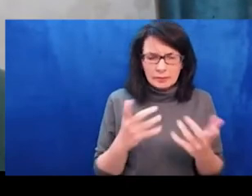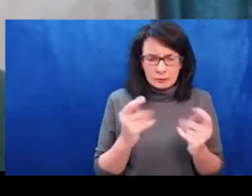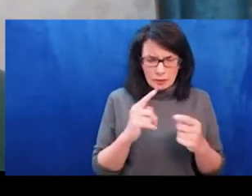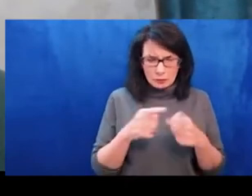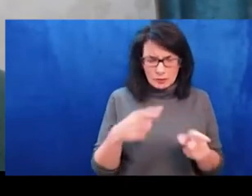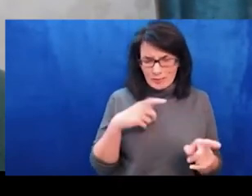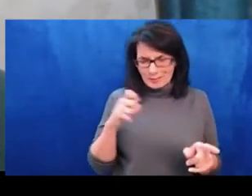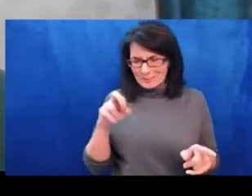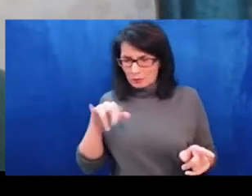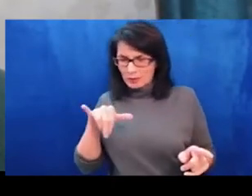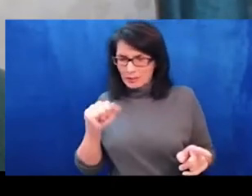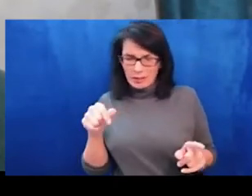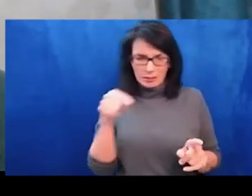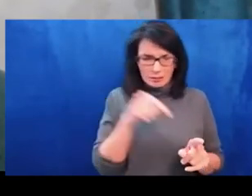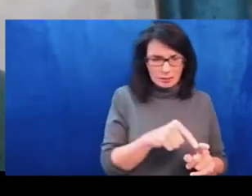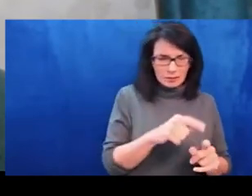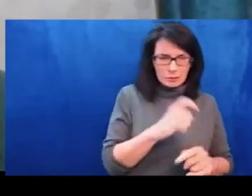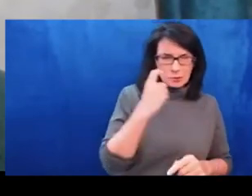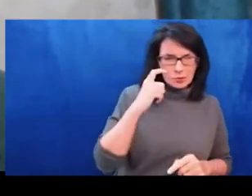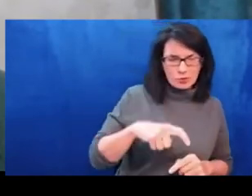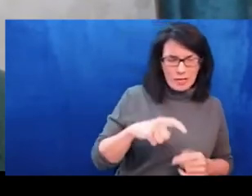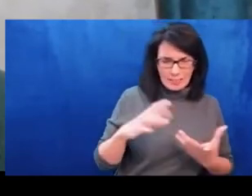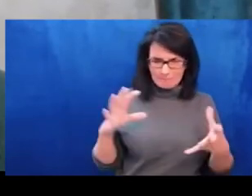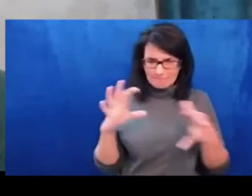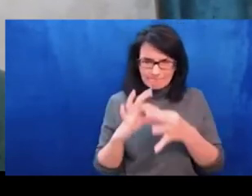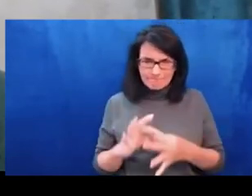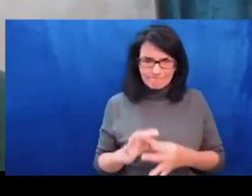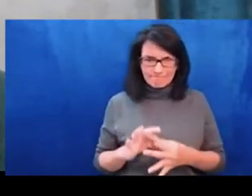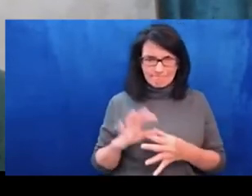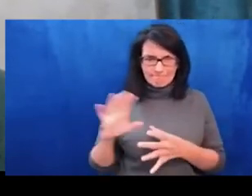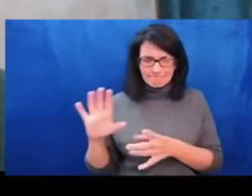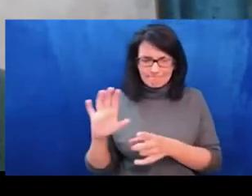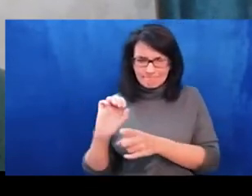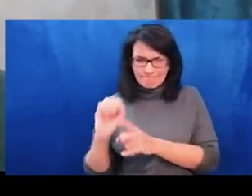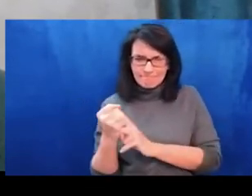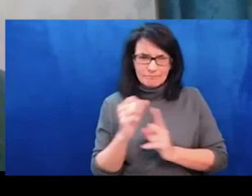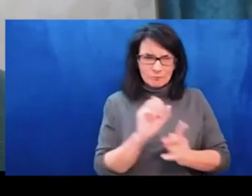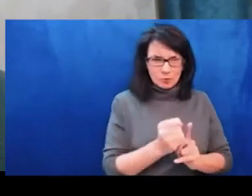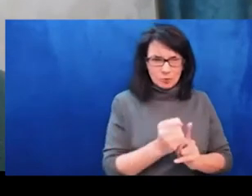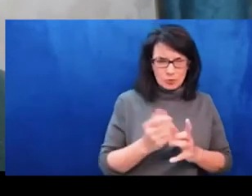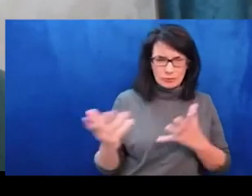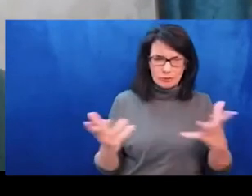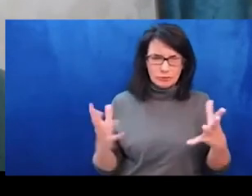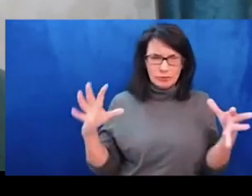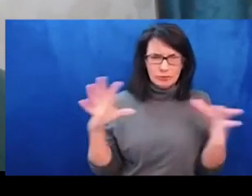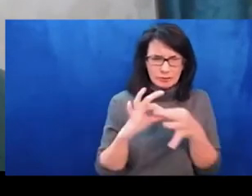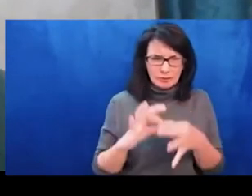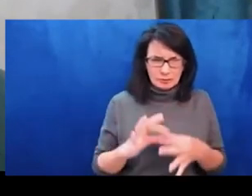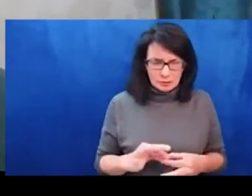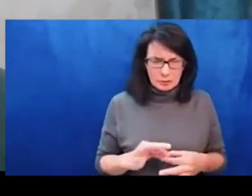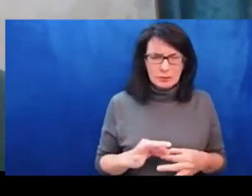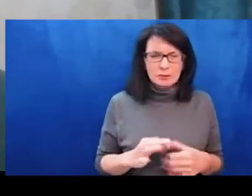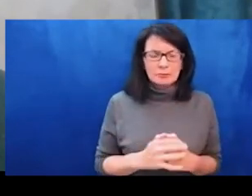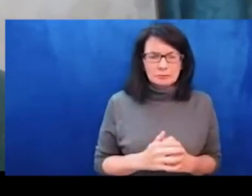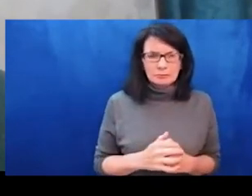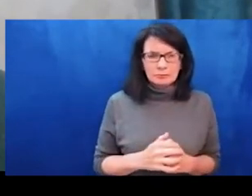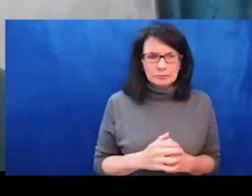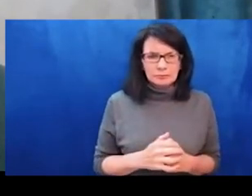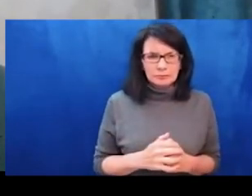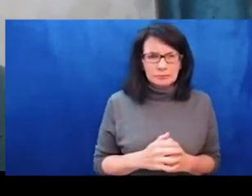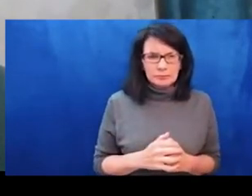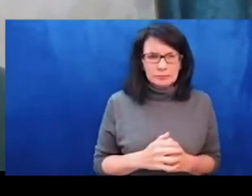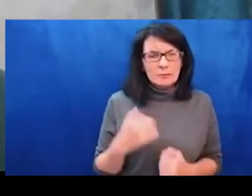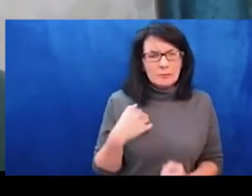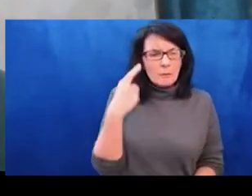sending my solidarity and my best wishes for my fellow Ukrainians, those who were with us